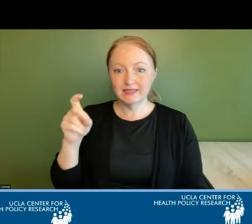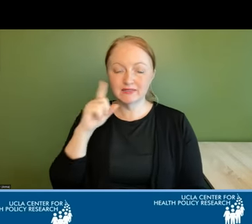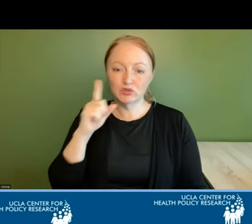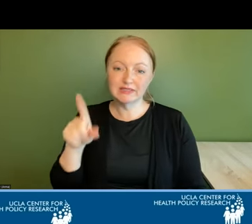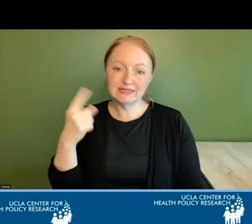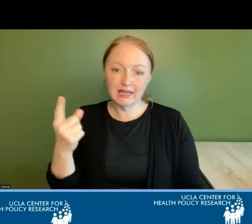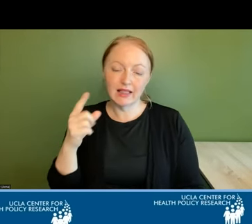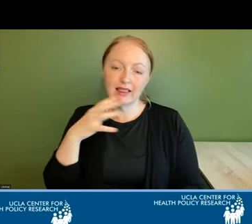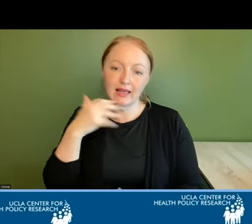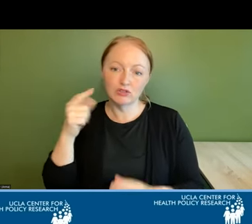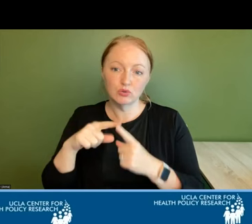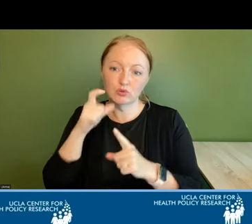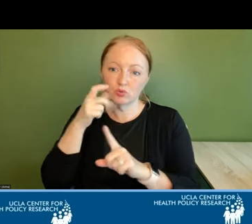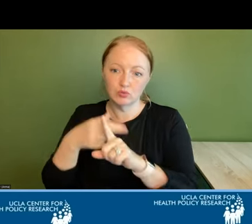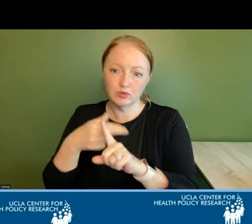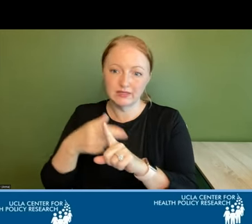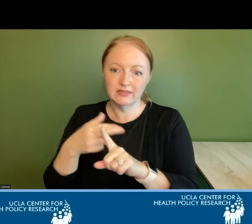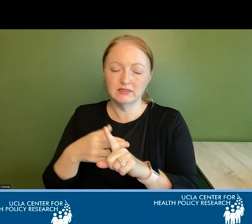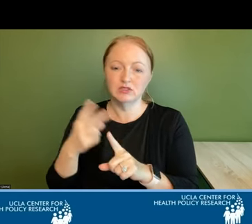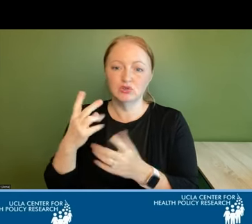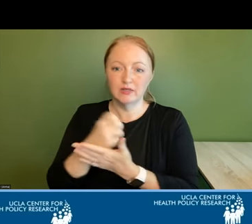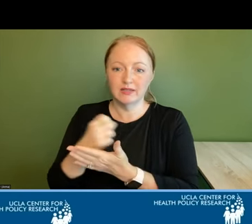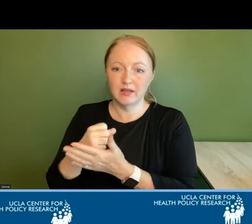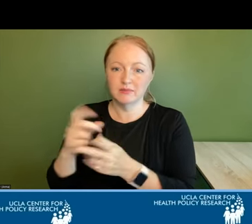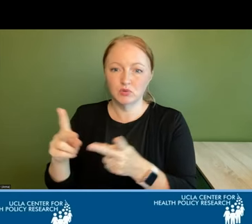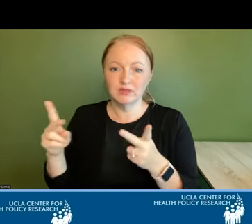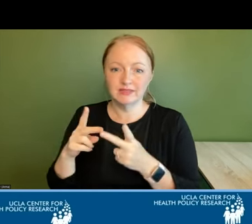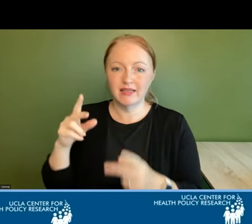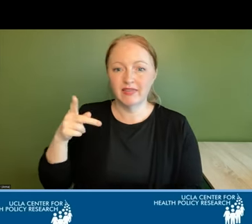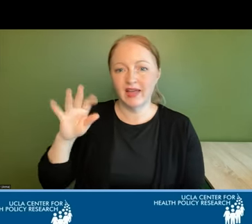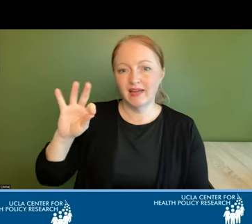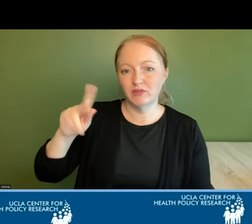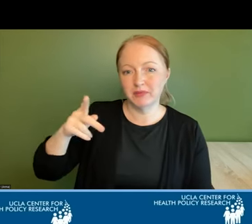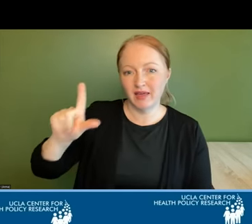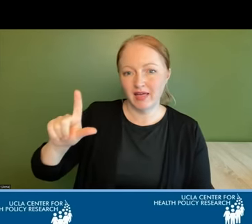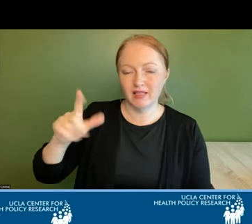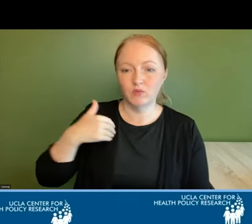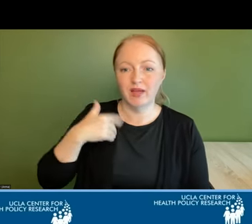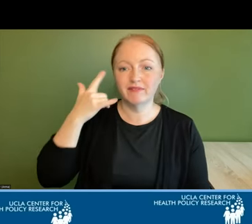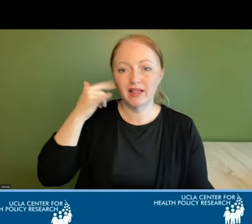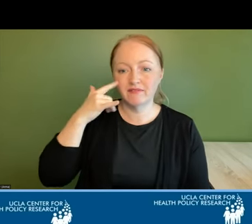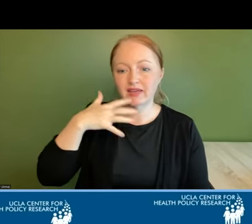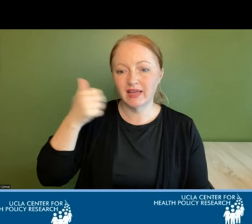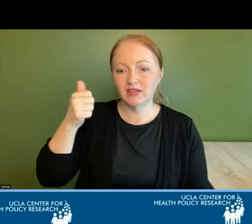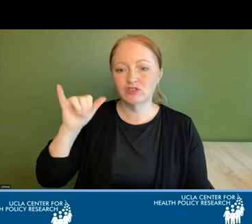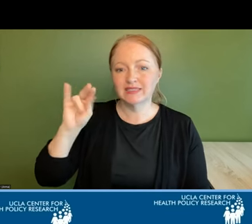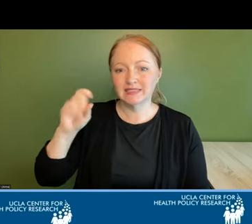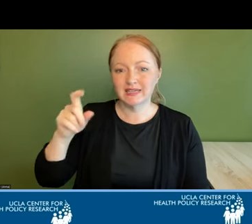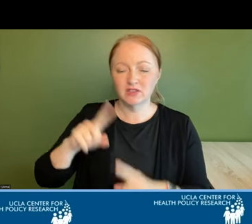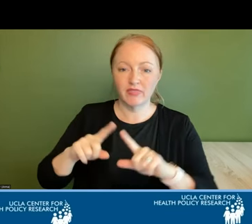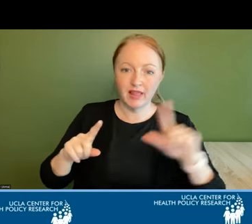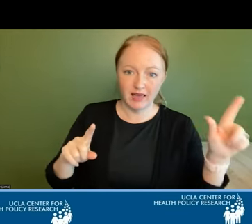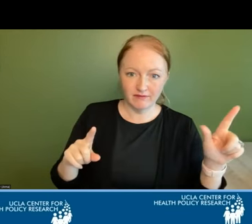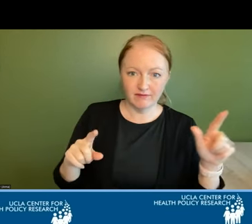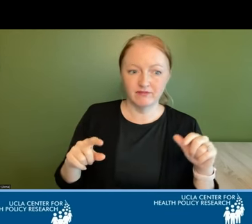elders who rents to income sources and the fpl so we have the california elder index here on the left hand